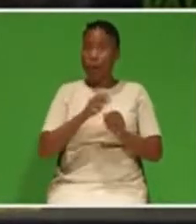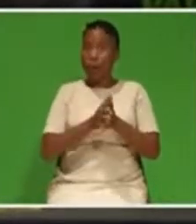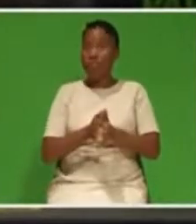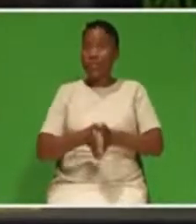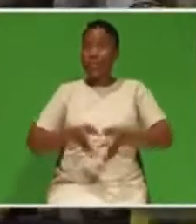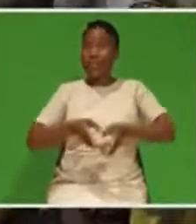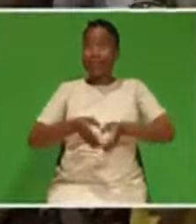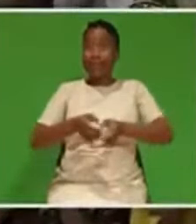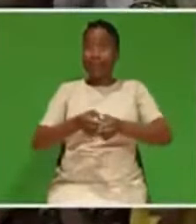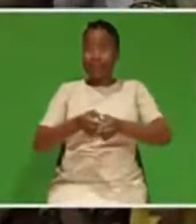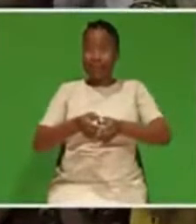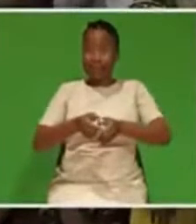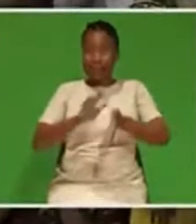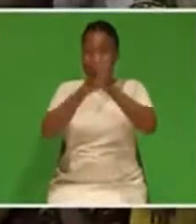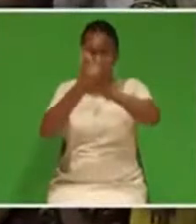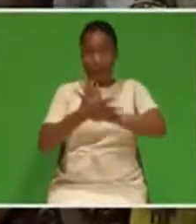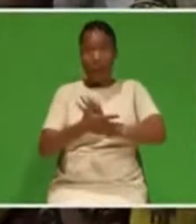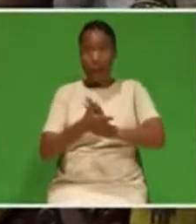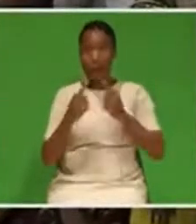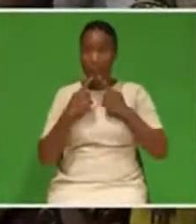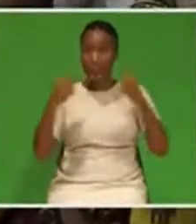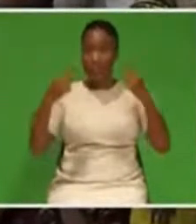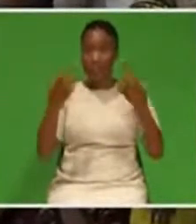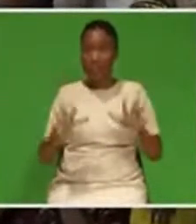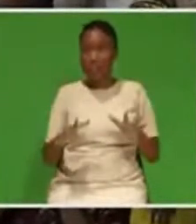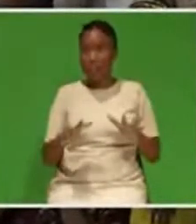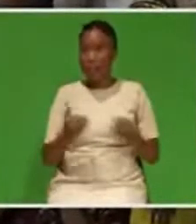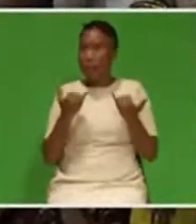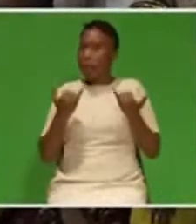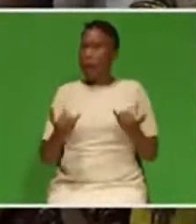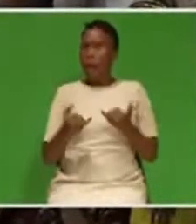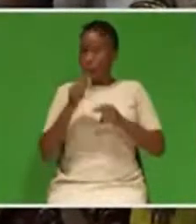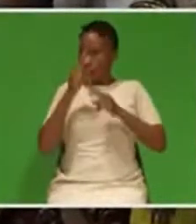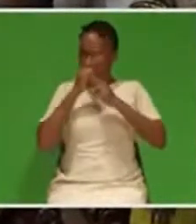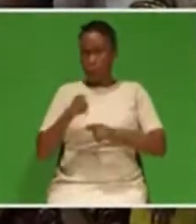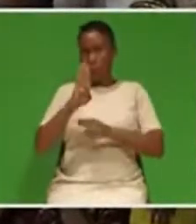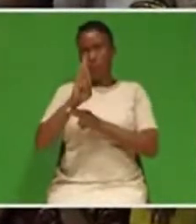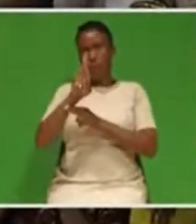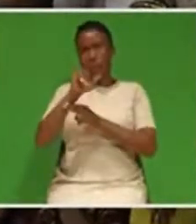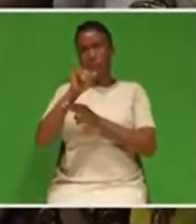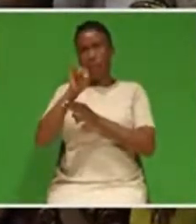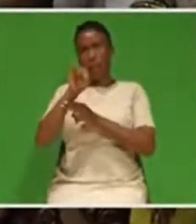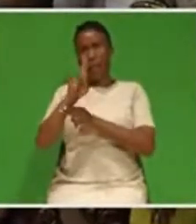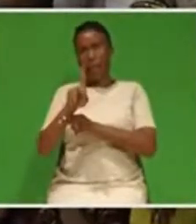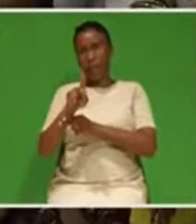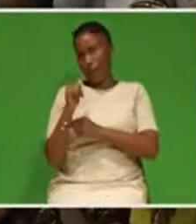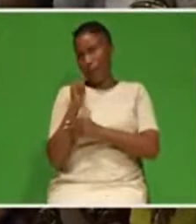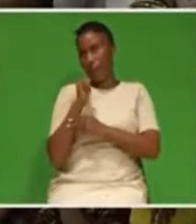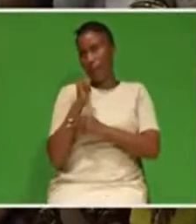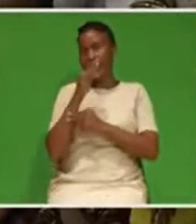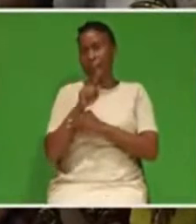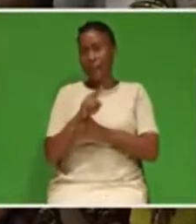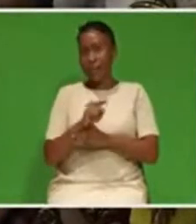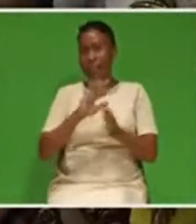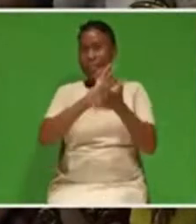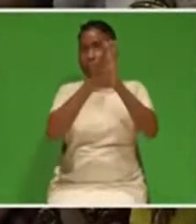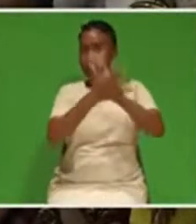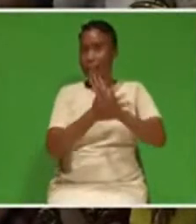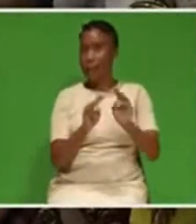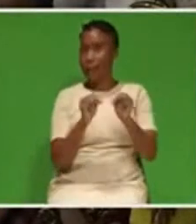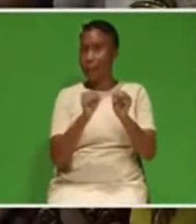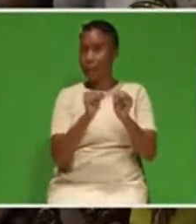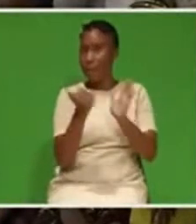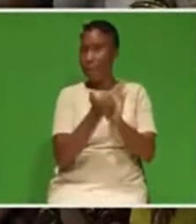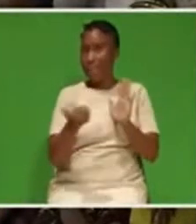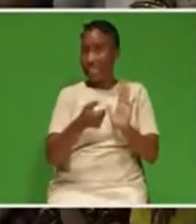Now, the Honourable Brink yesterday called the Disaster Management Act a